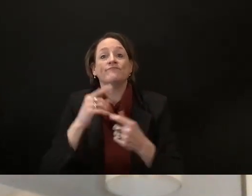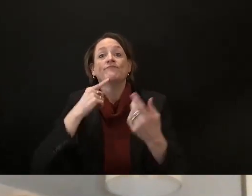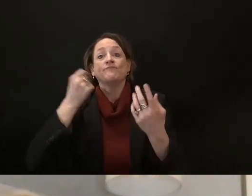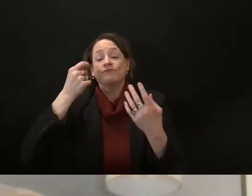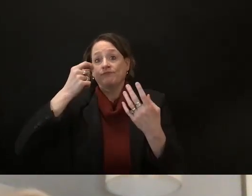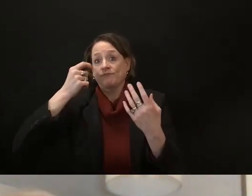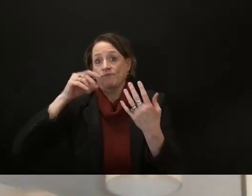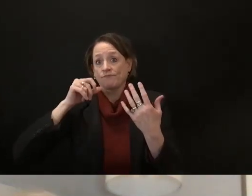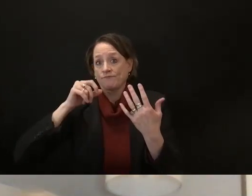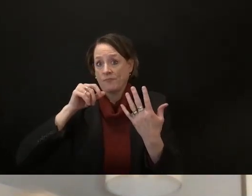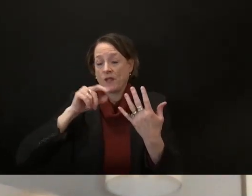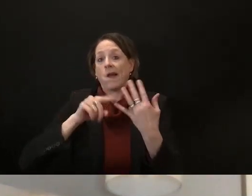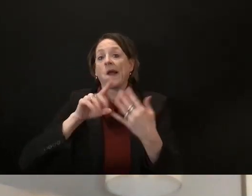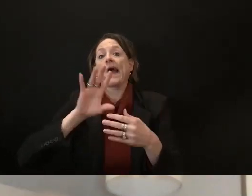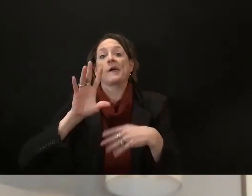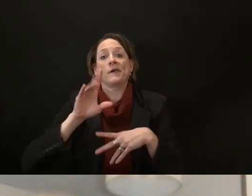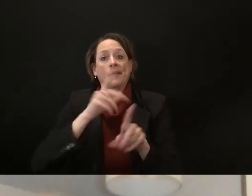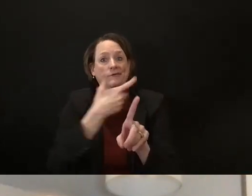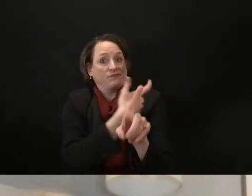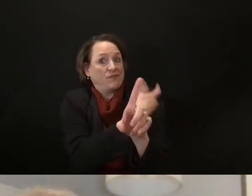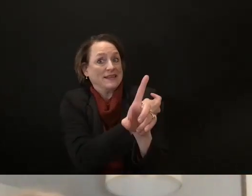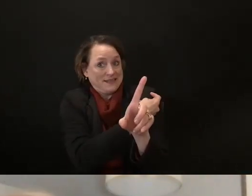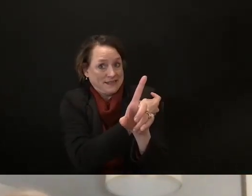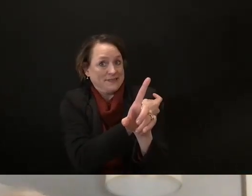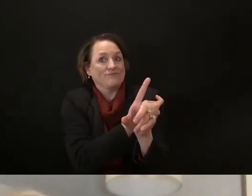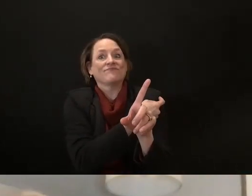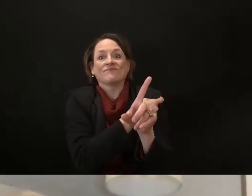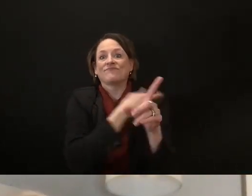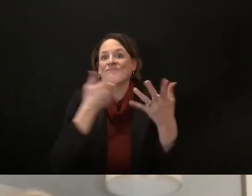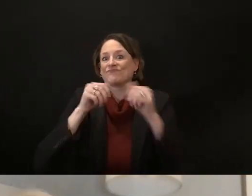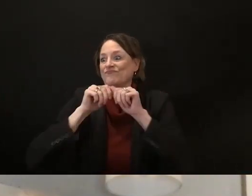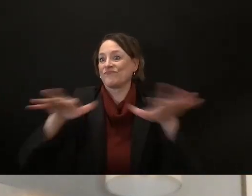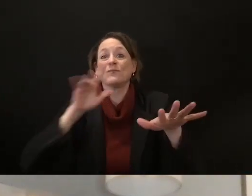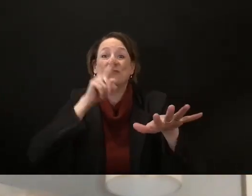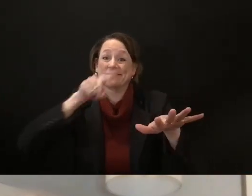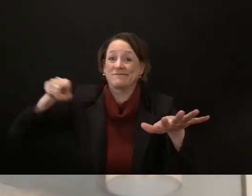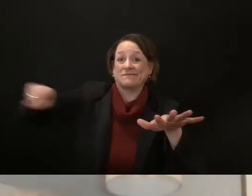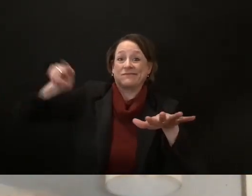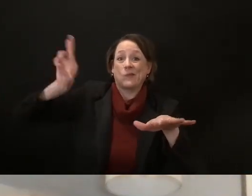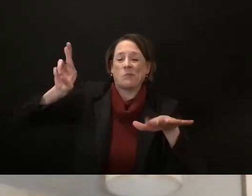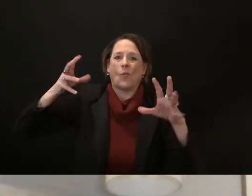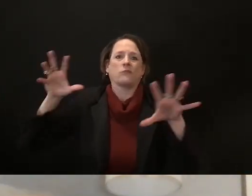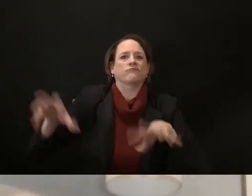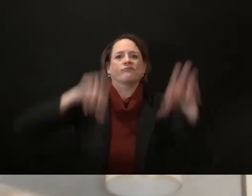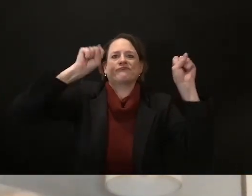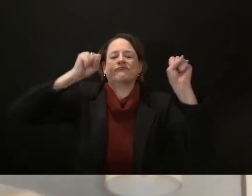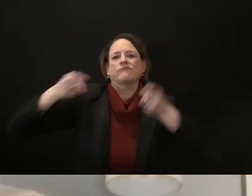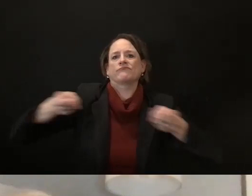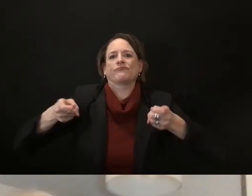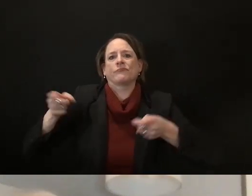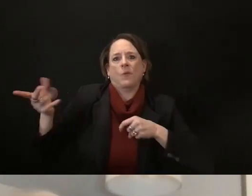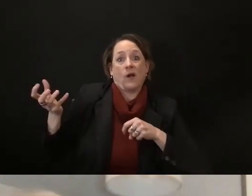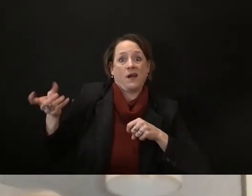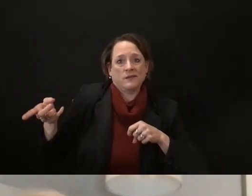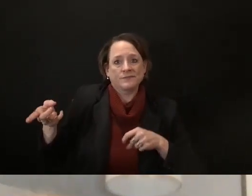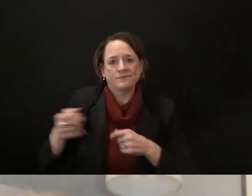no that's that's an ab1 i believe oh well that that was uh there was a portion of that that was added in the